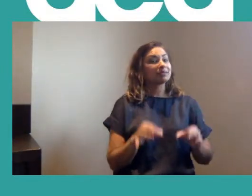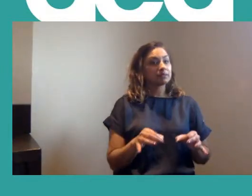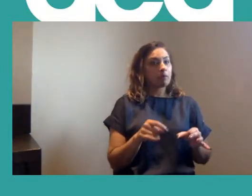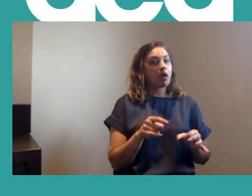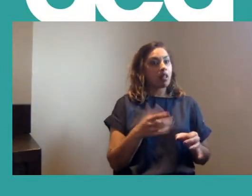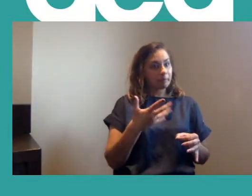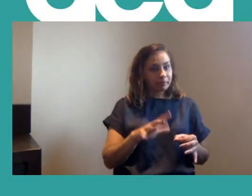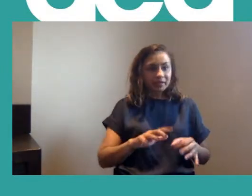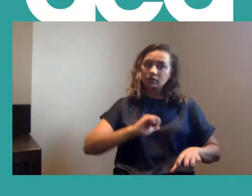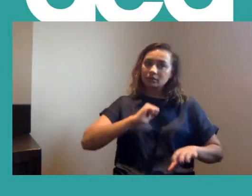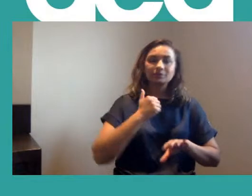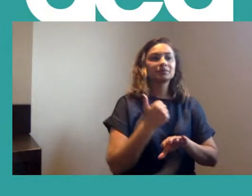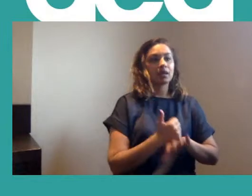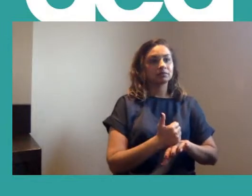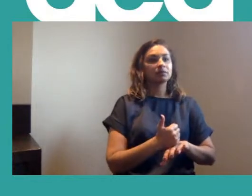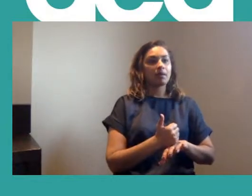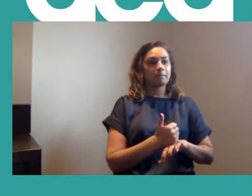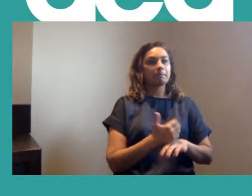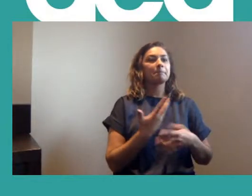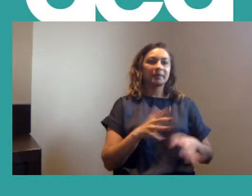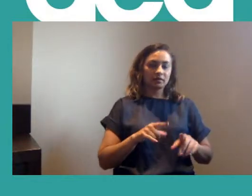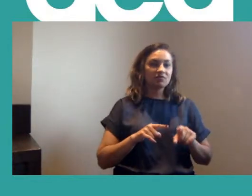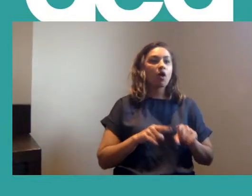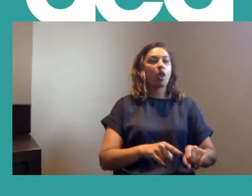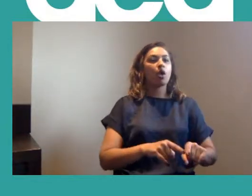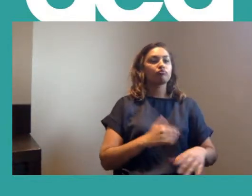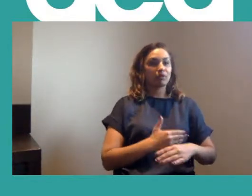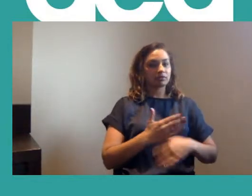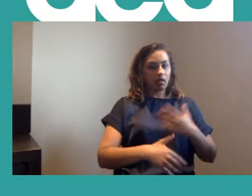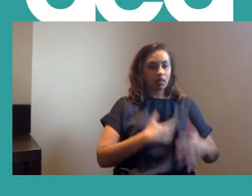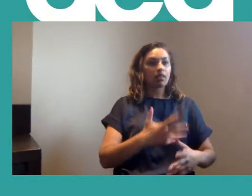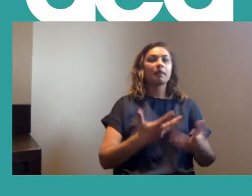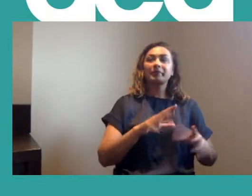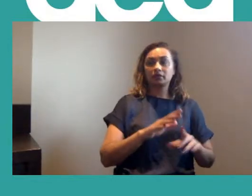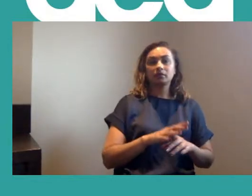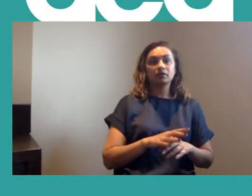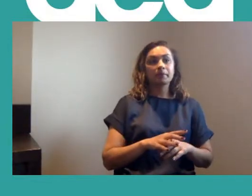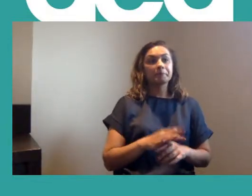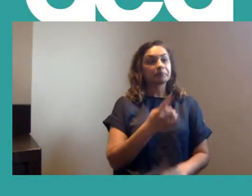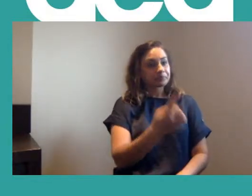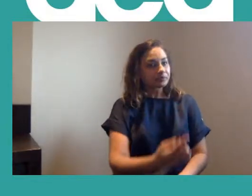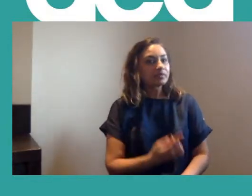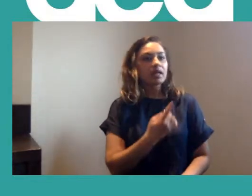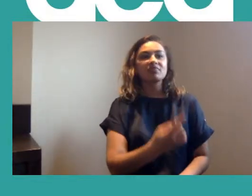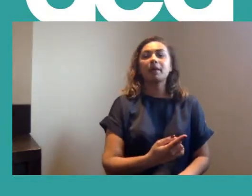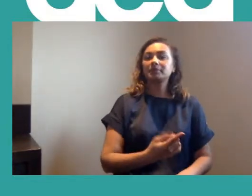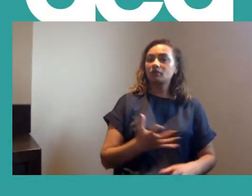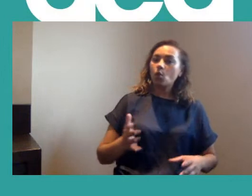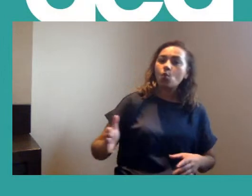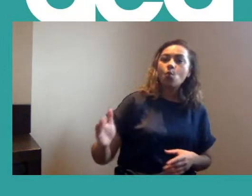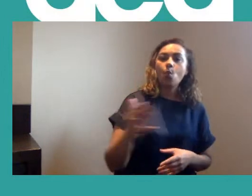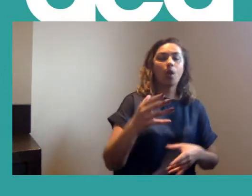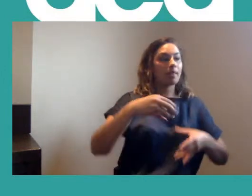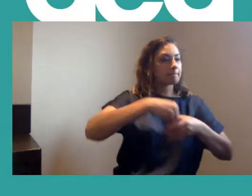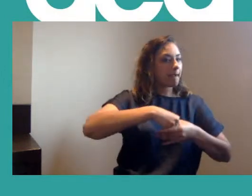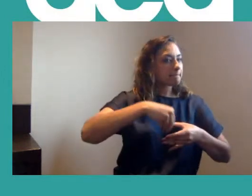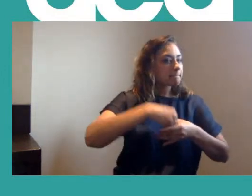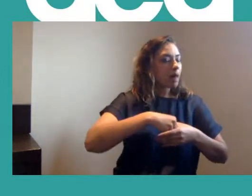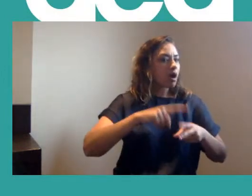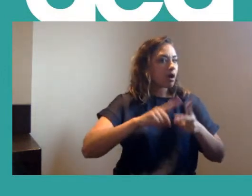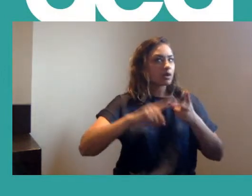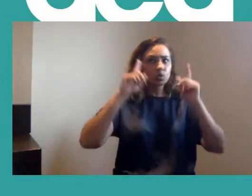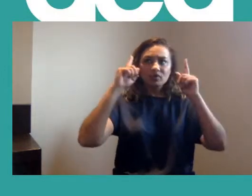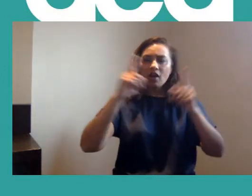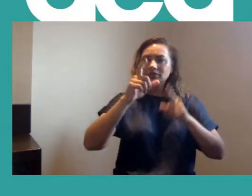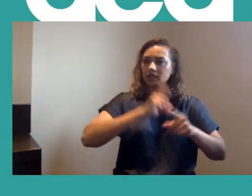learn in the organising course that they did in the autumn. They were able to keep their members, and by extension, the university